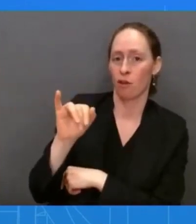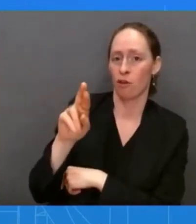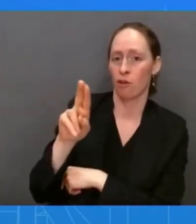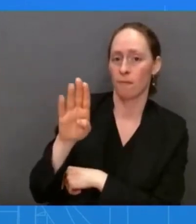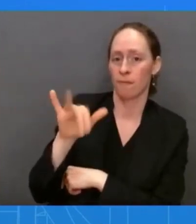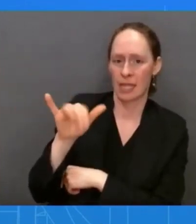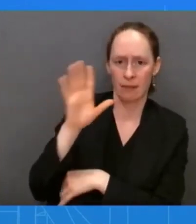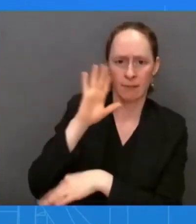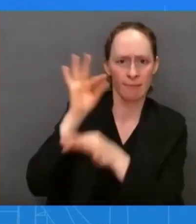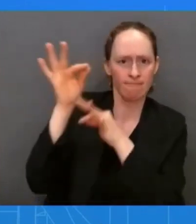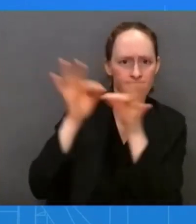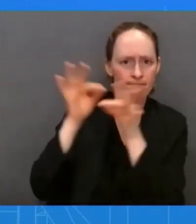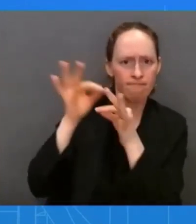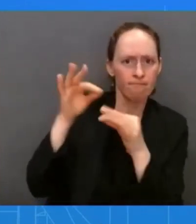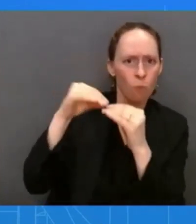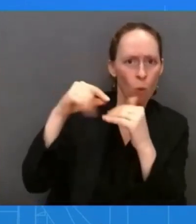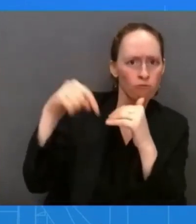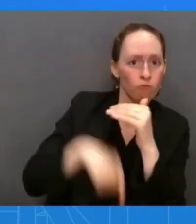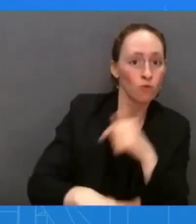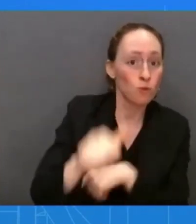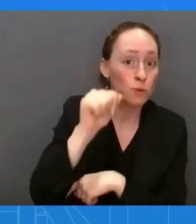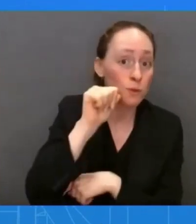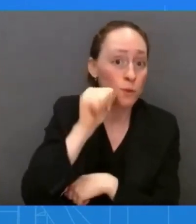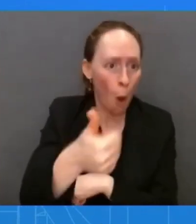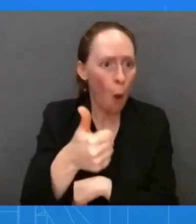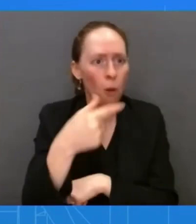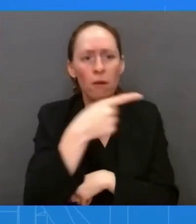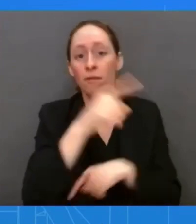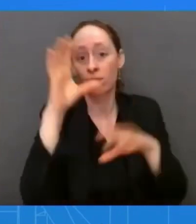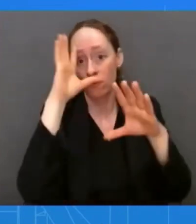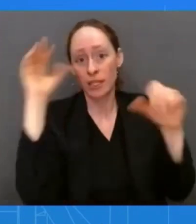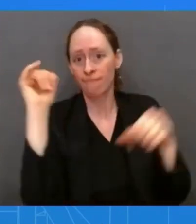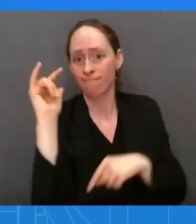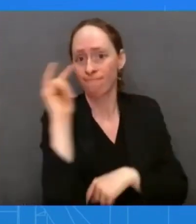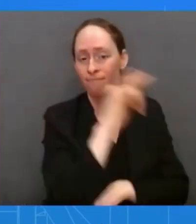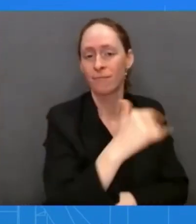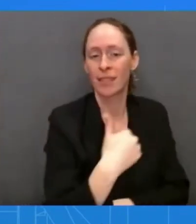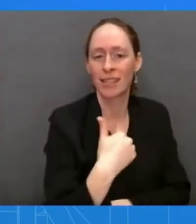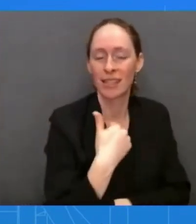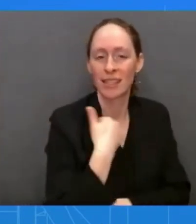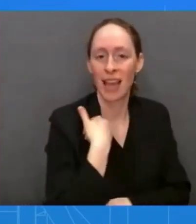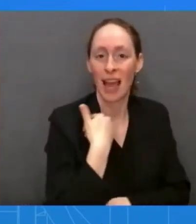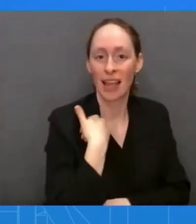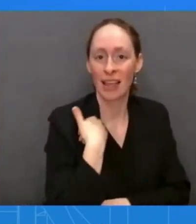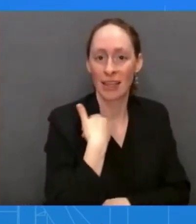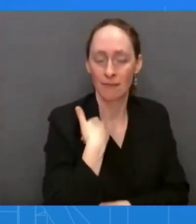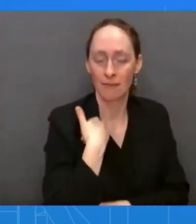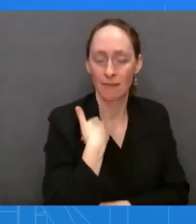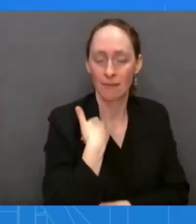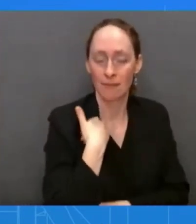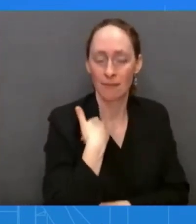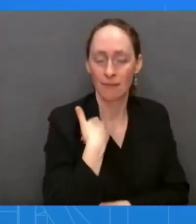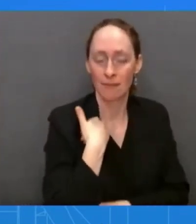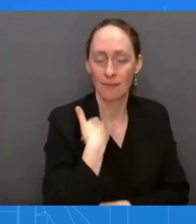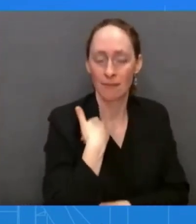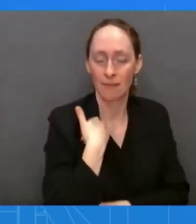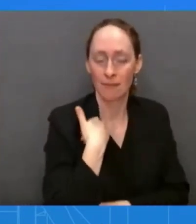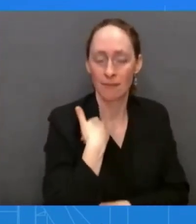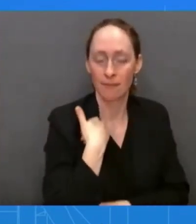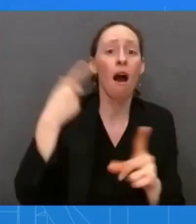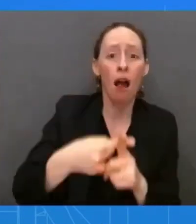any lingering questions about President Putin and President Xi's meeting this week in Moscow. Admiral? Admiral